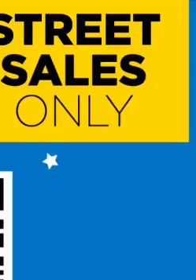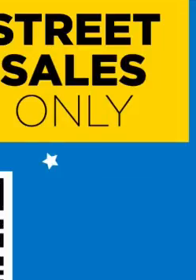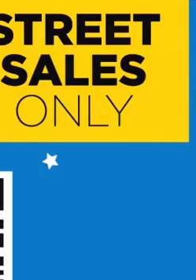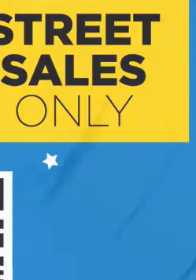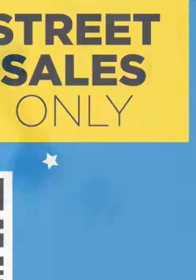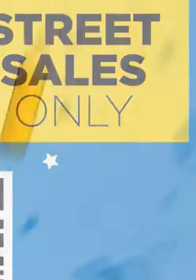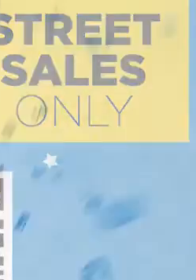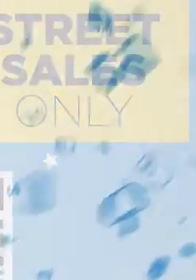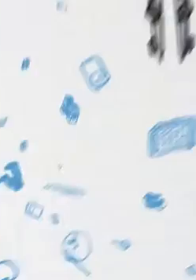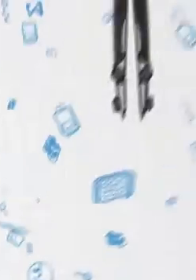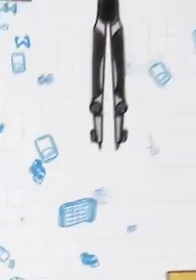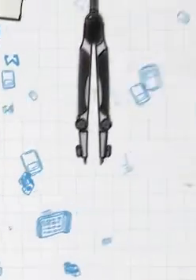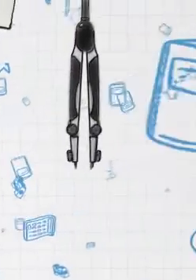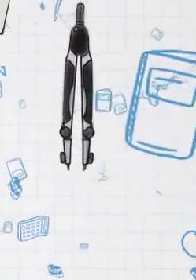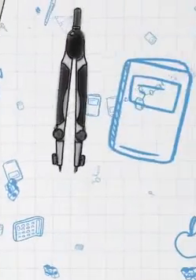Zosie.